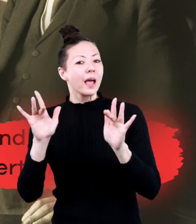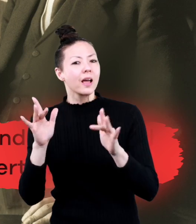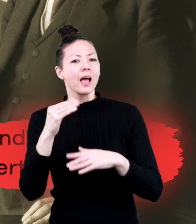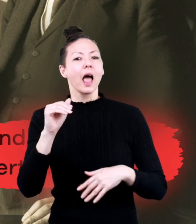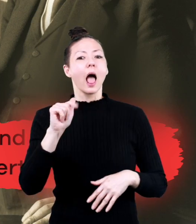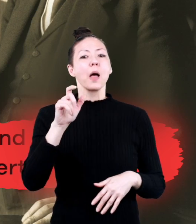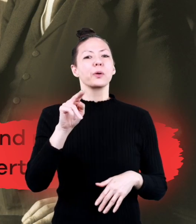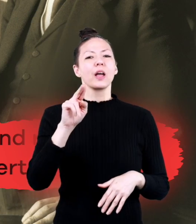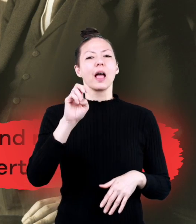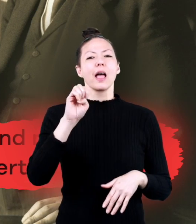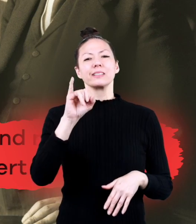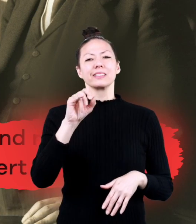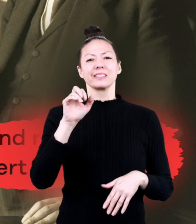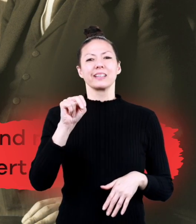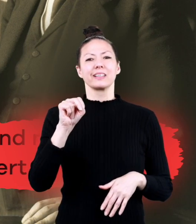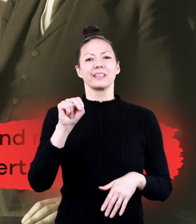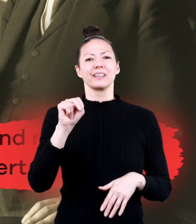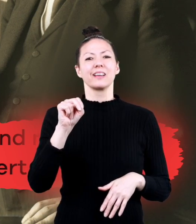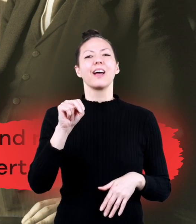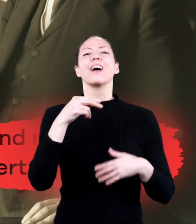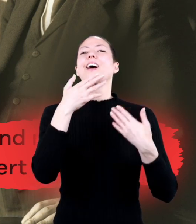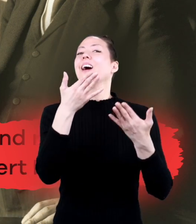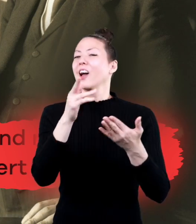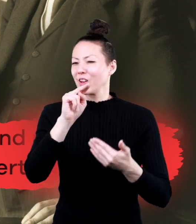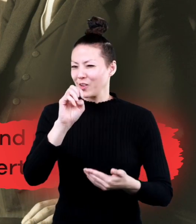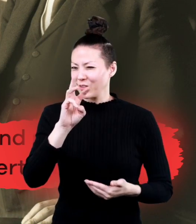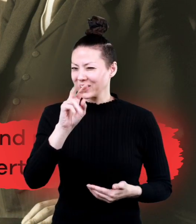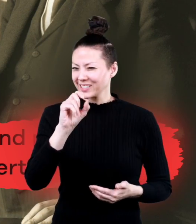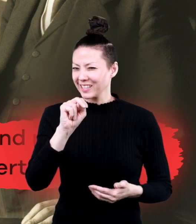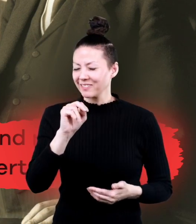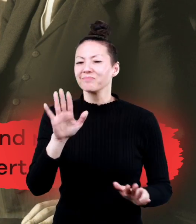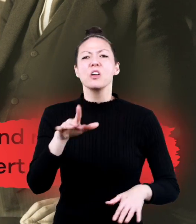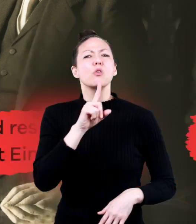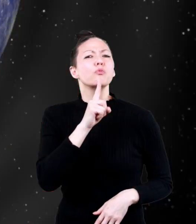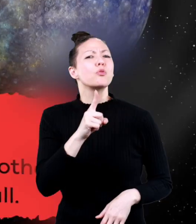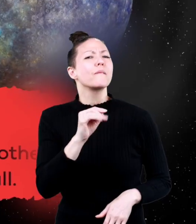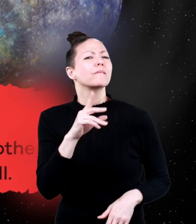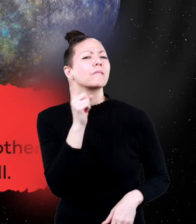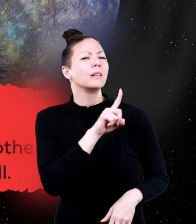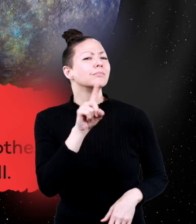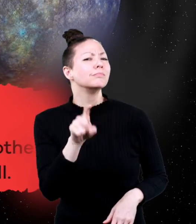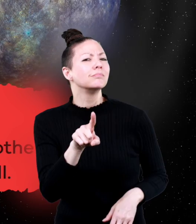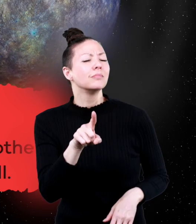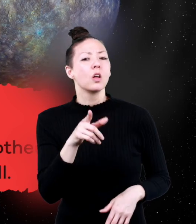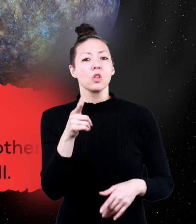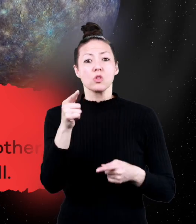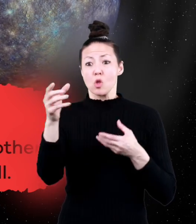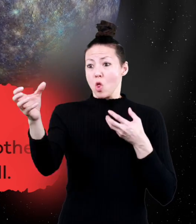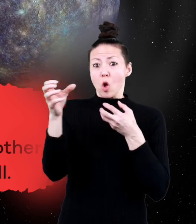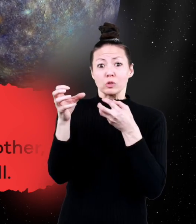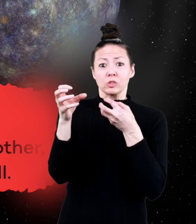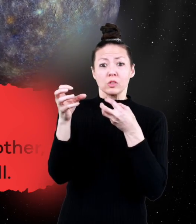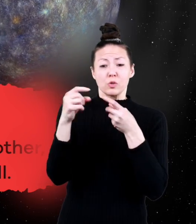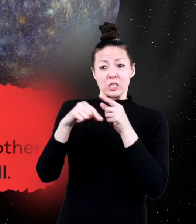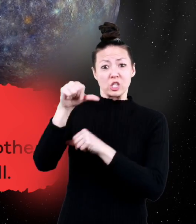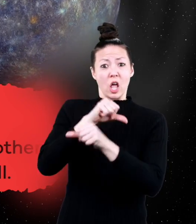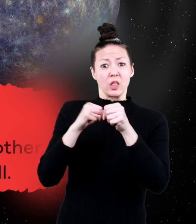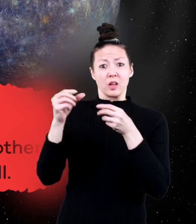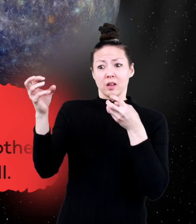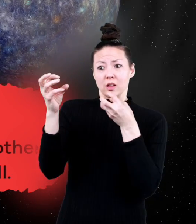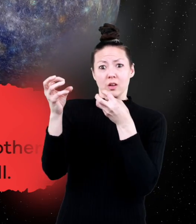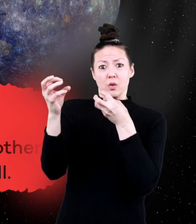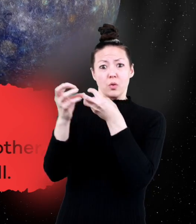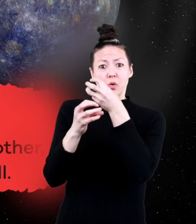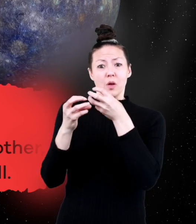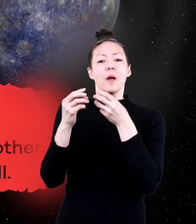Blank and Albert Einstein. Newton. True or false? False. closer